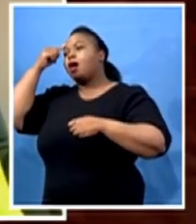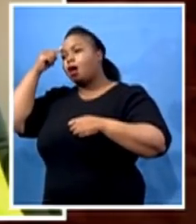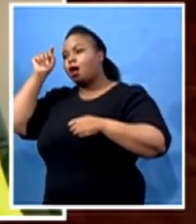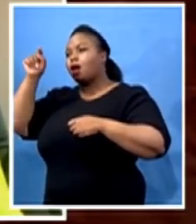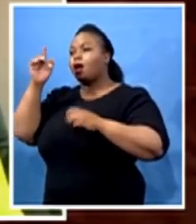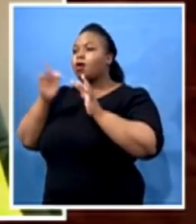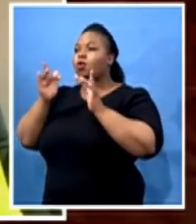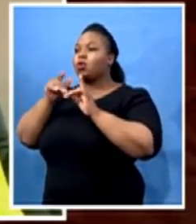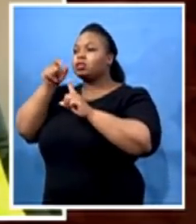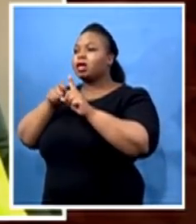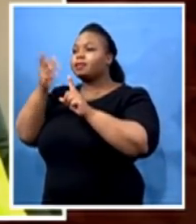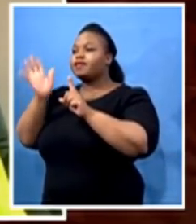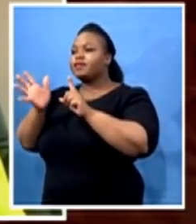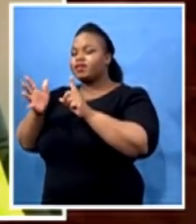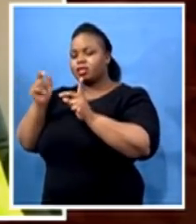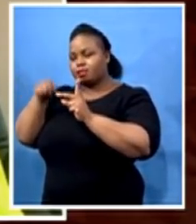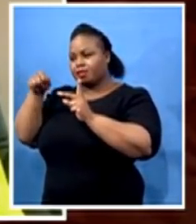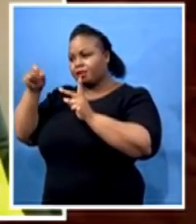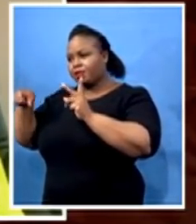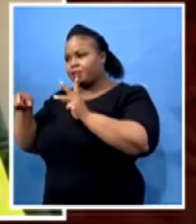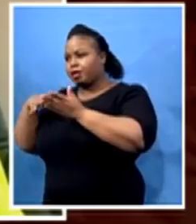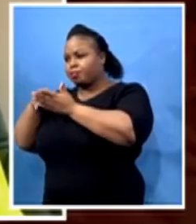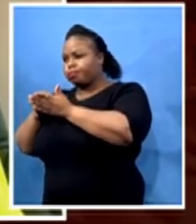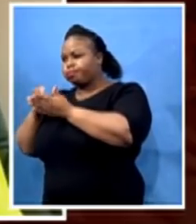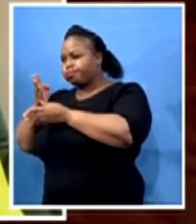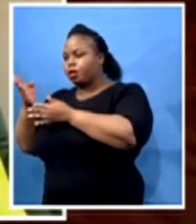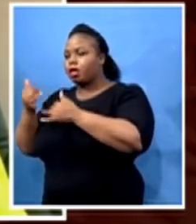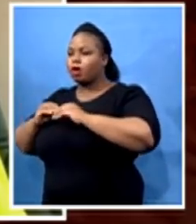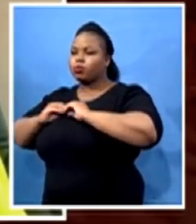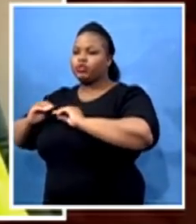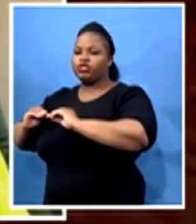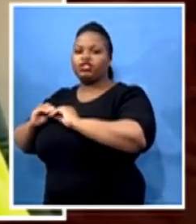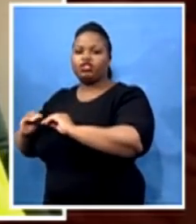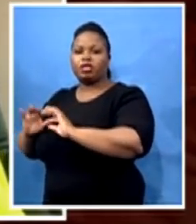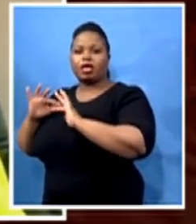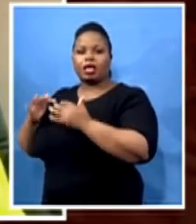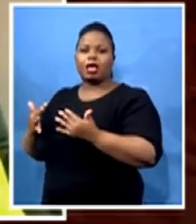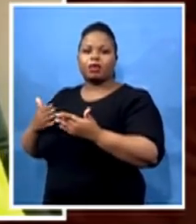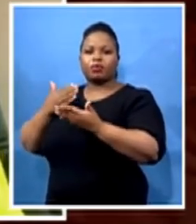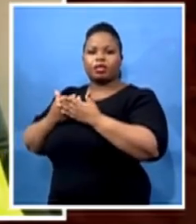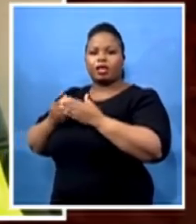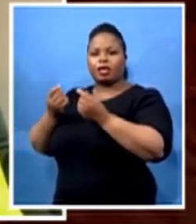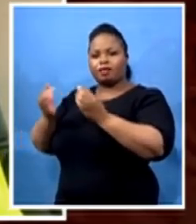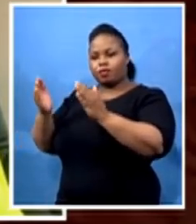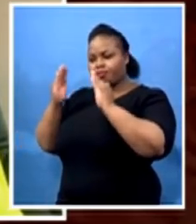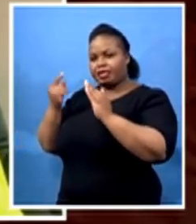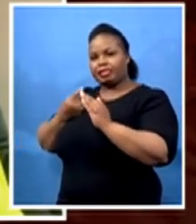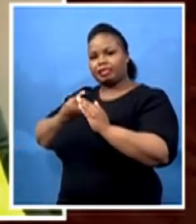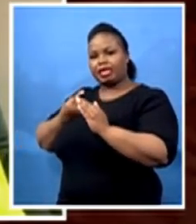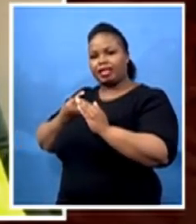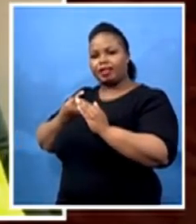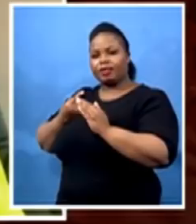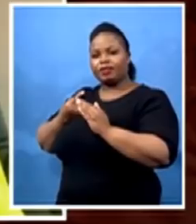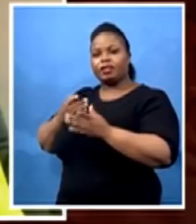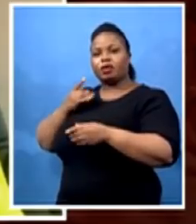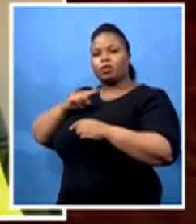we now start to train them on how to can be doing self-quarantine so that they should not get infected. And those whom we suspect